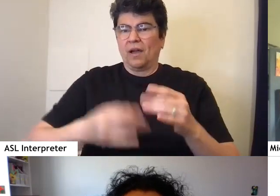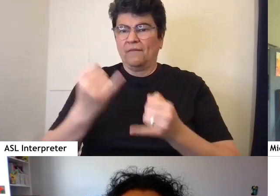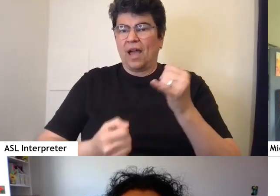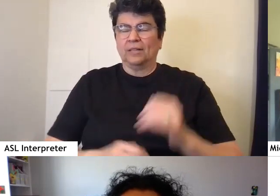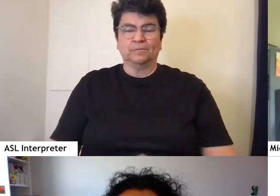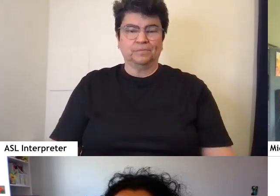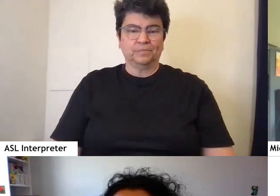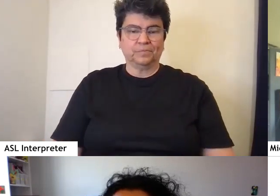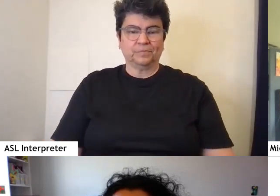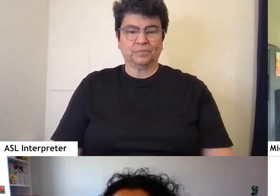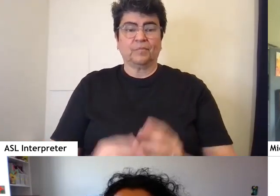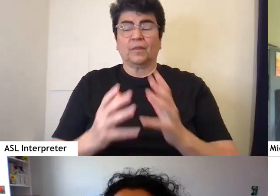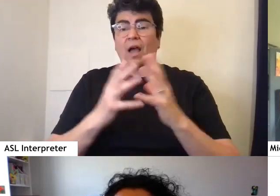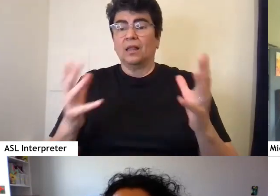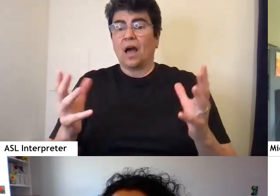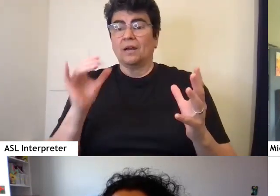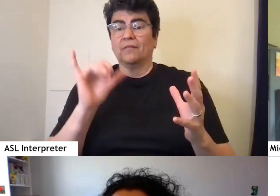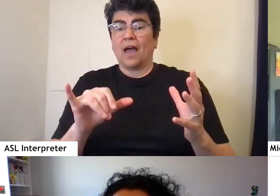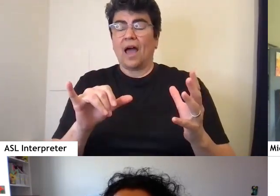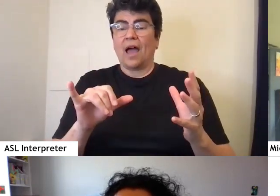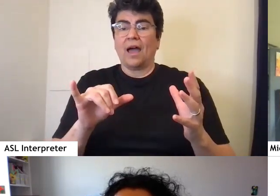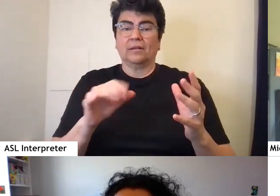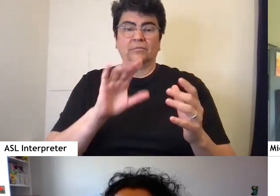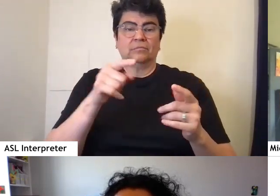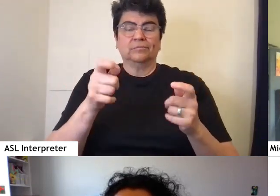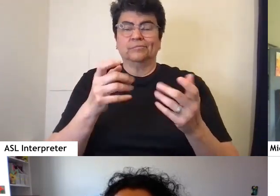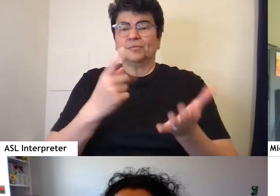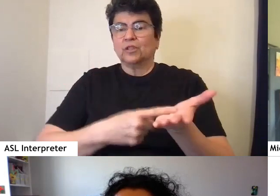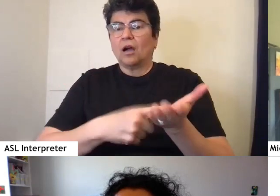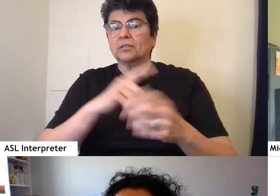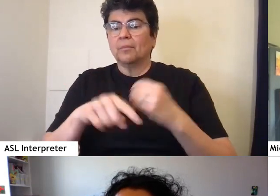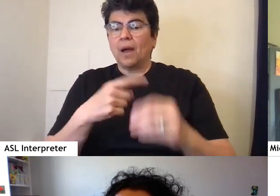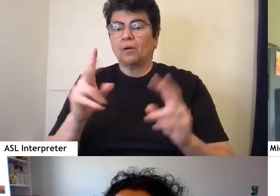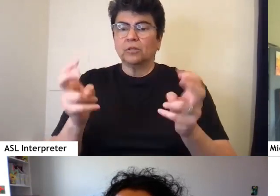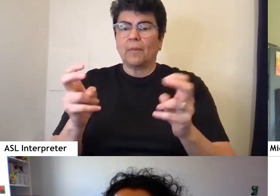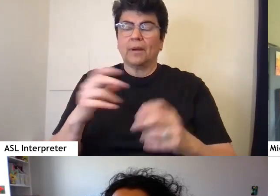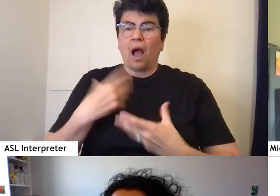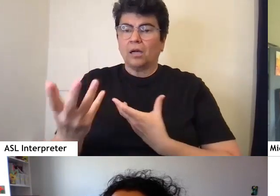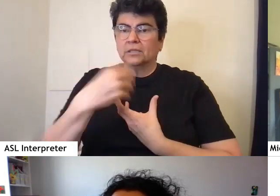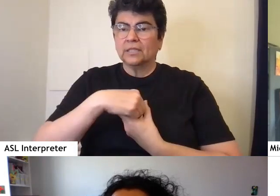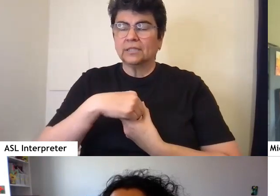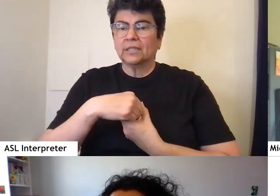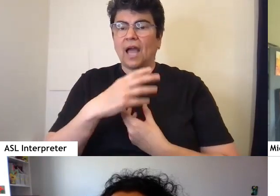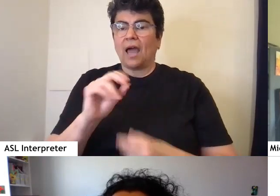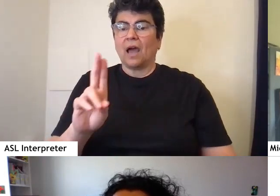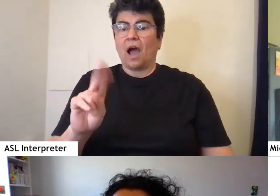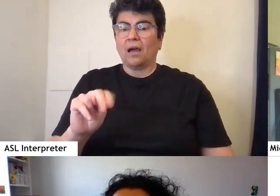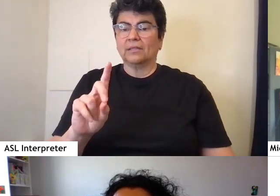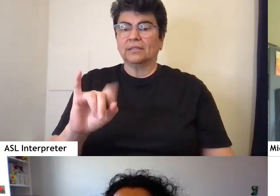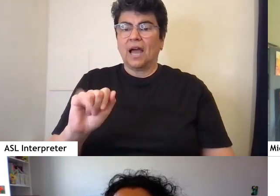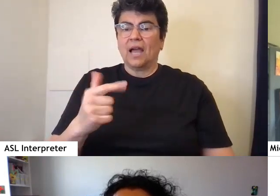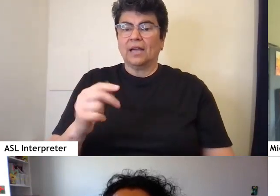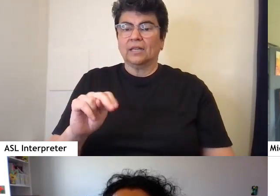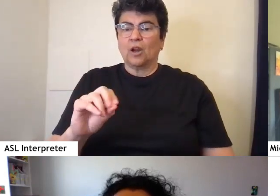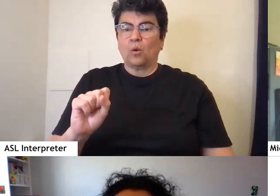So a lot of the book kind of handles topics of being autistic and undiagnosed and not knowing that you're autistic